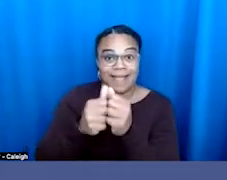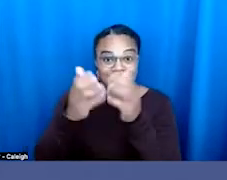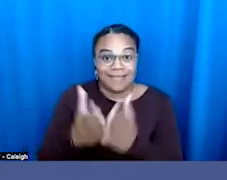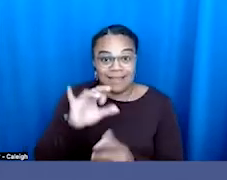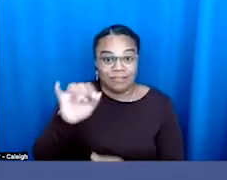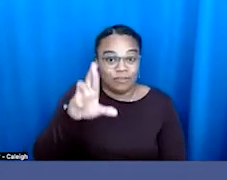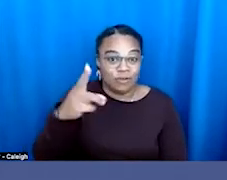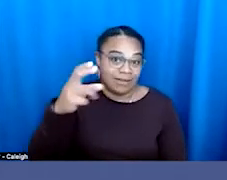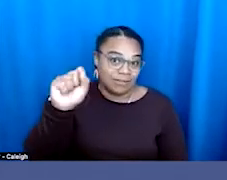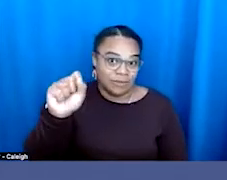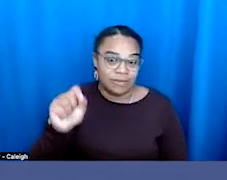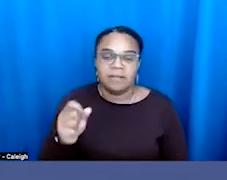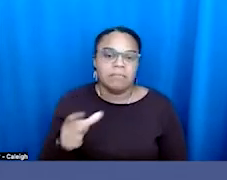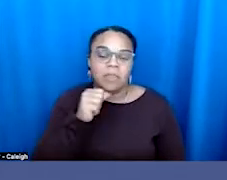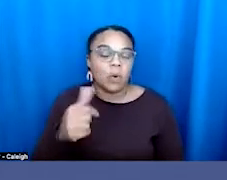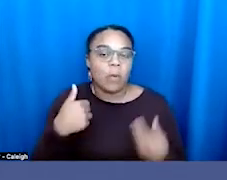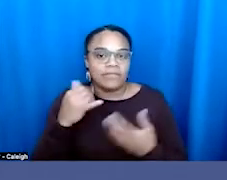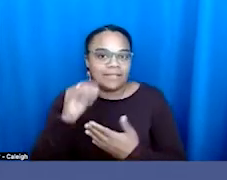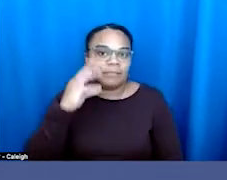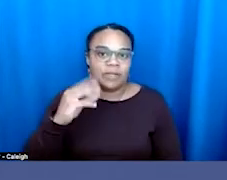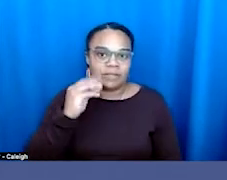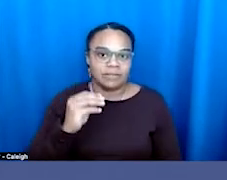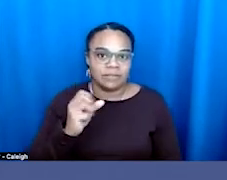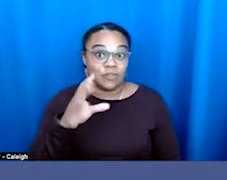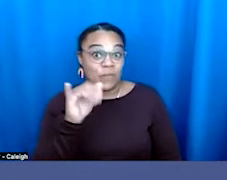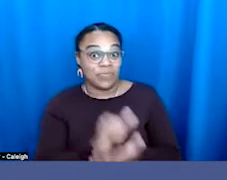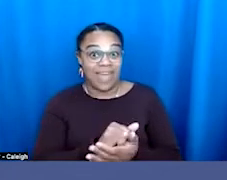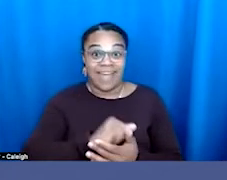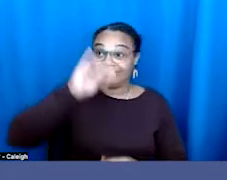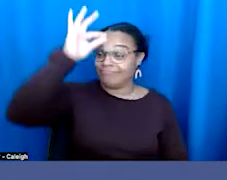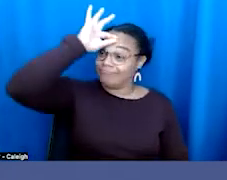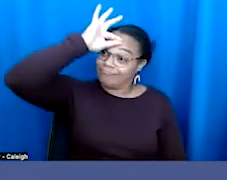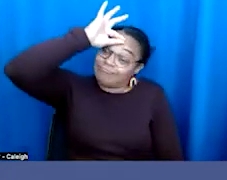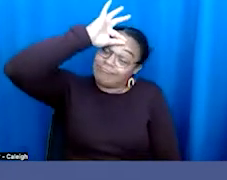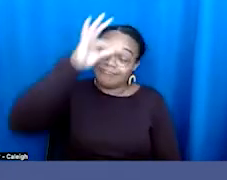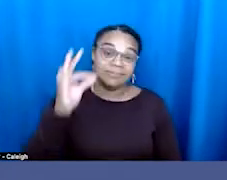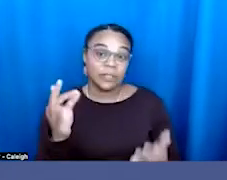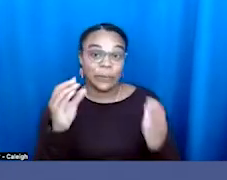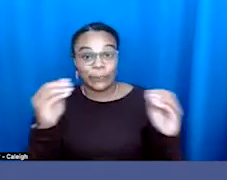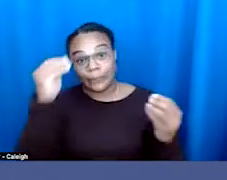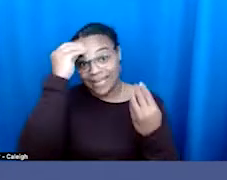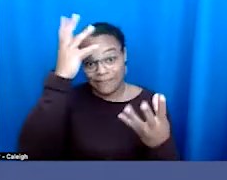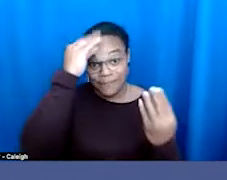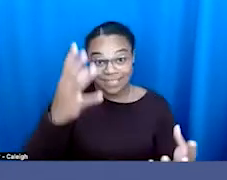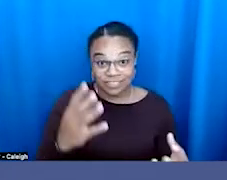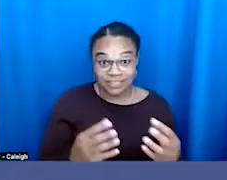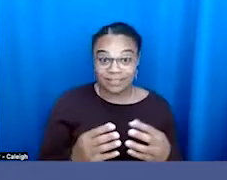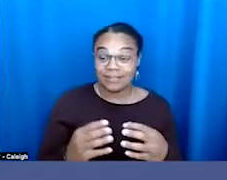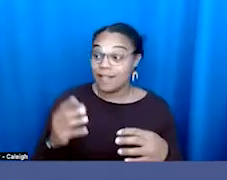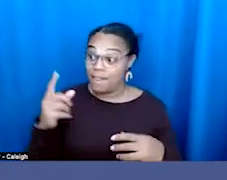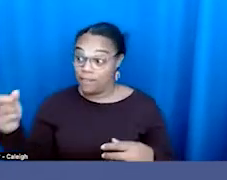just not the experience they've had. So in that ignorance, in that lack of information, the folks we are up against,